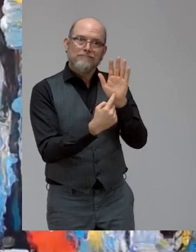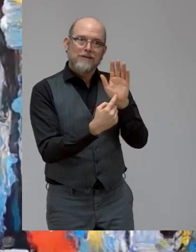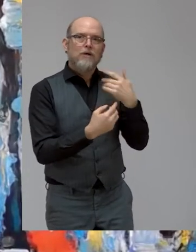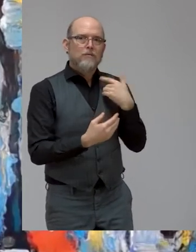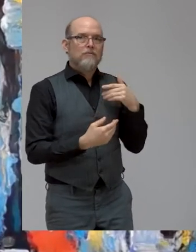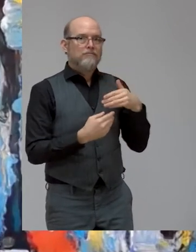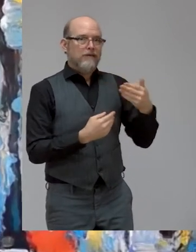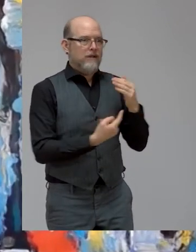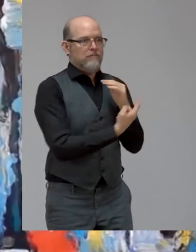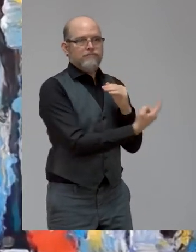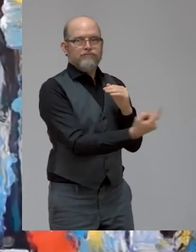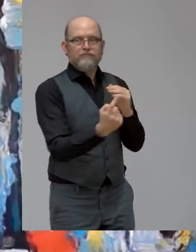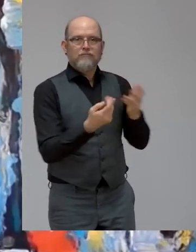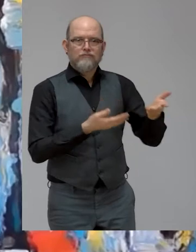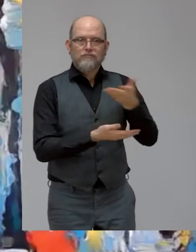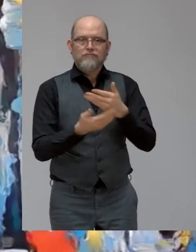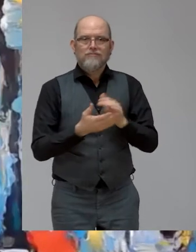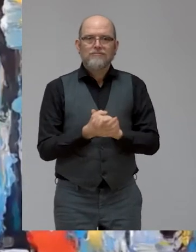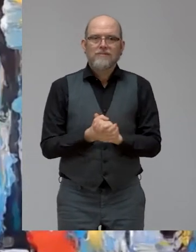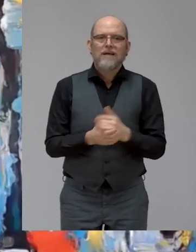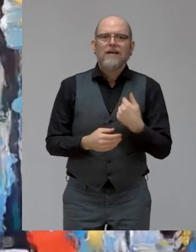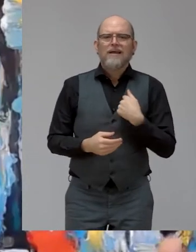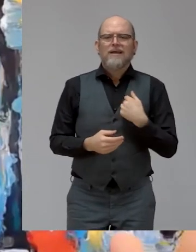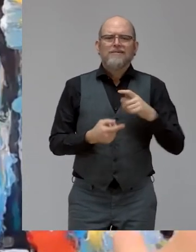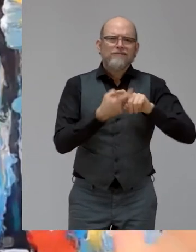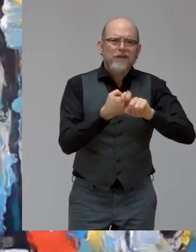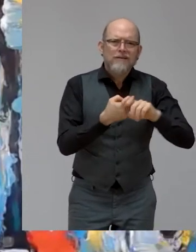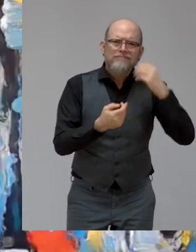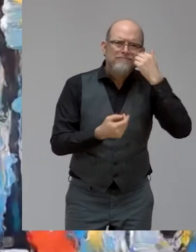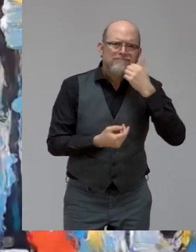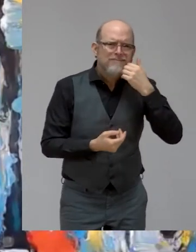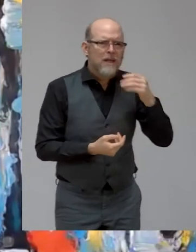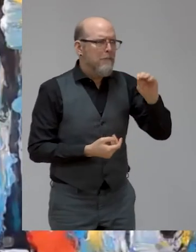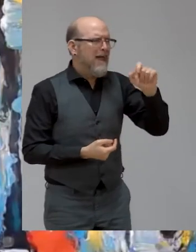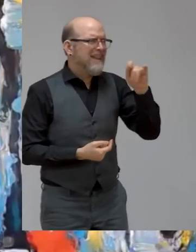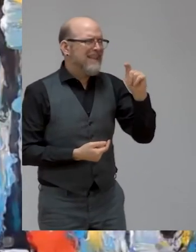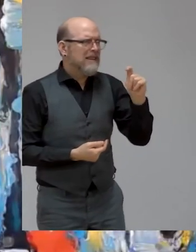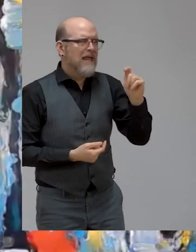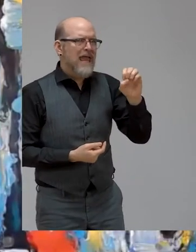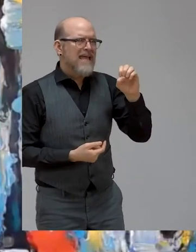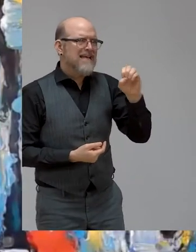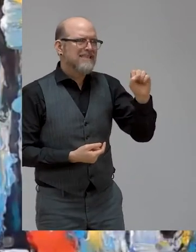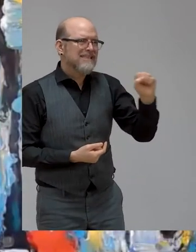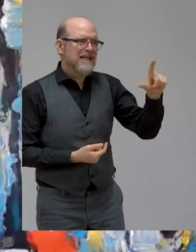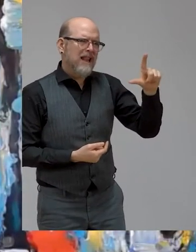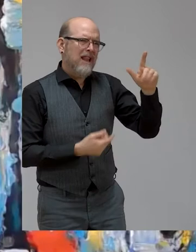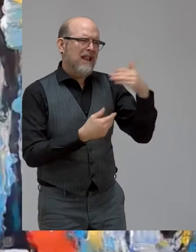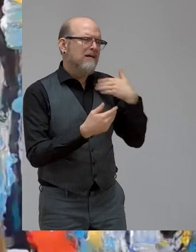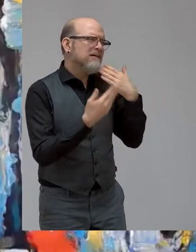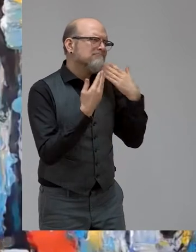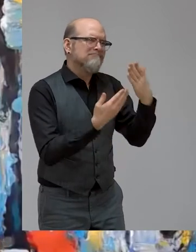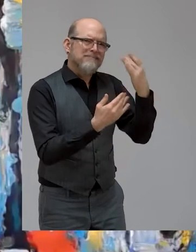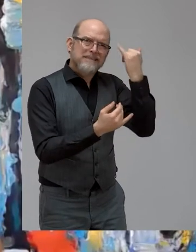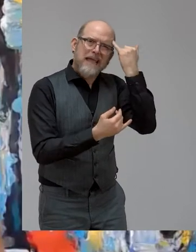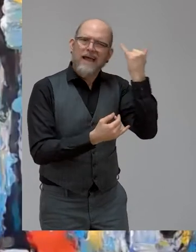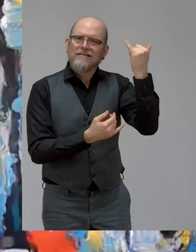My dear, dear friend, Martin Essel, who started this all. So please, Martin, what is